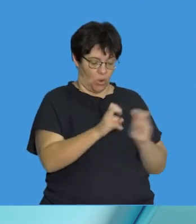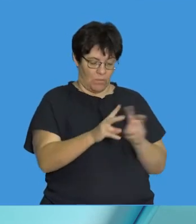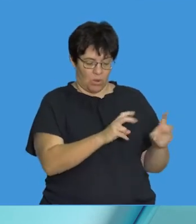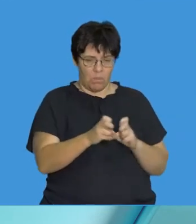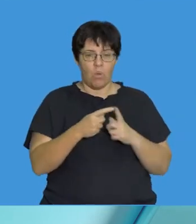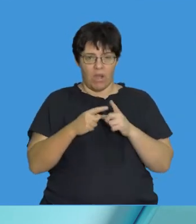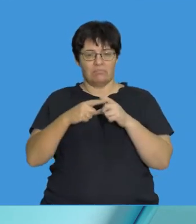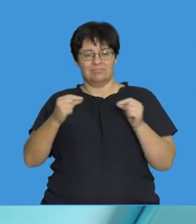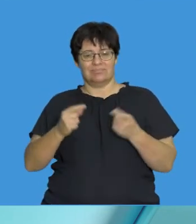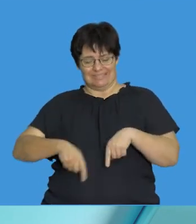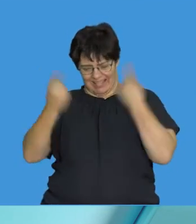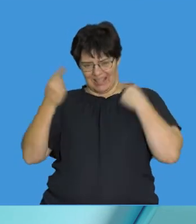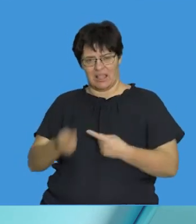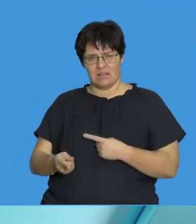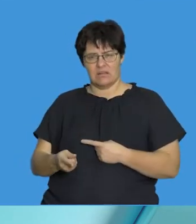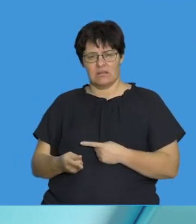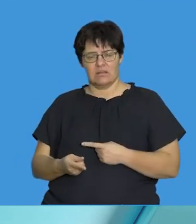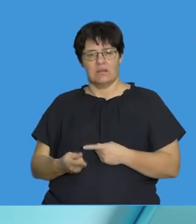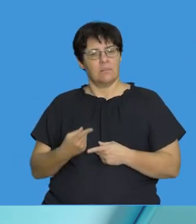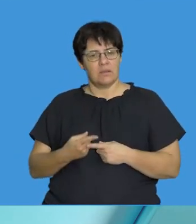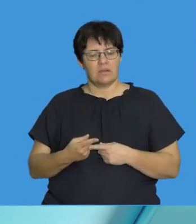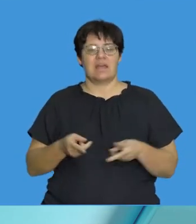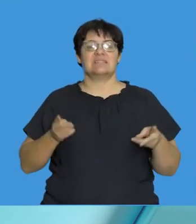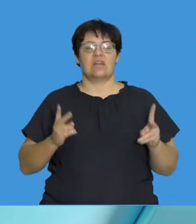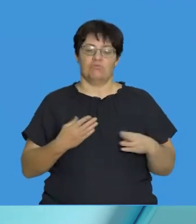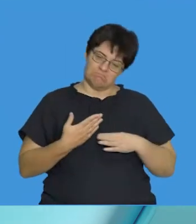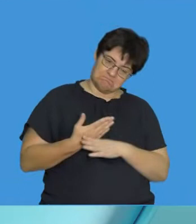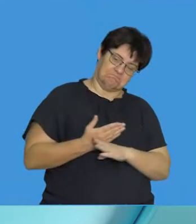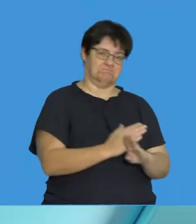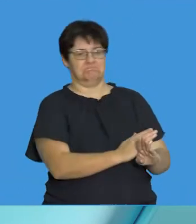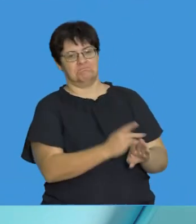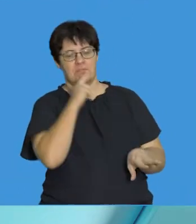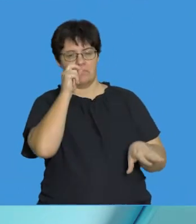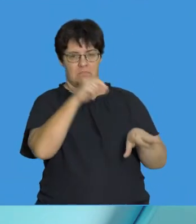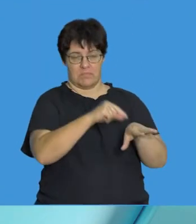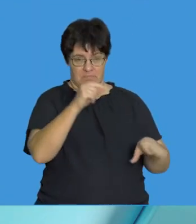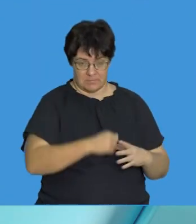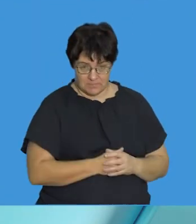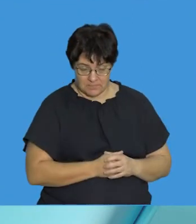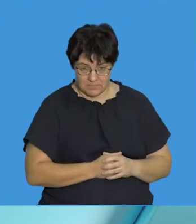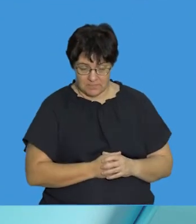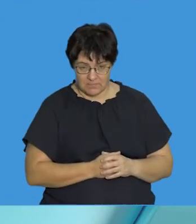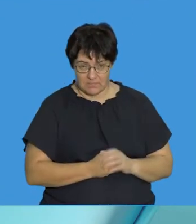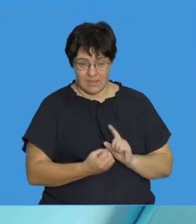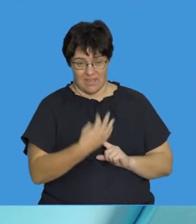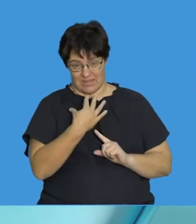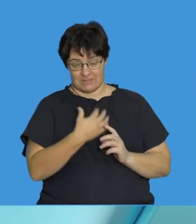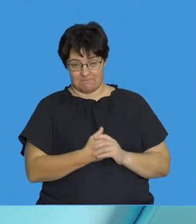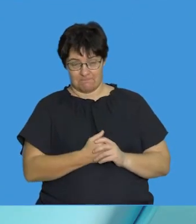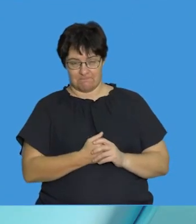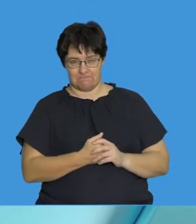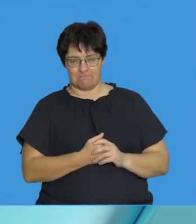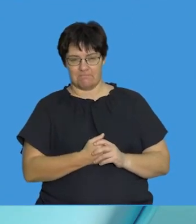of an abnormally shaped red blood cells, these individuals become naturally immune to being affected by